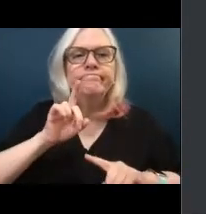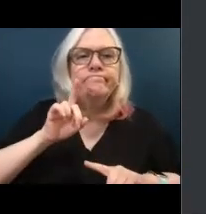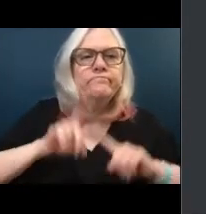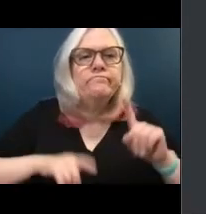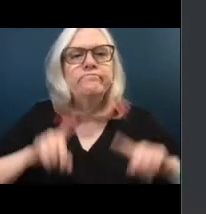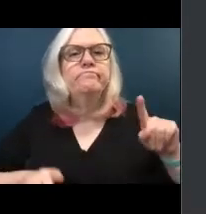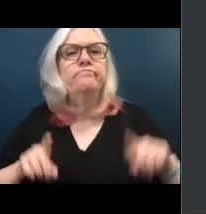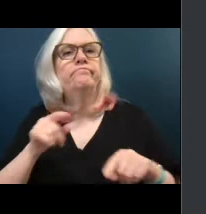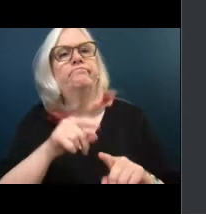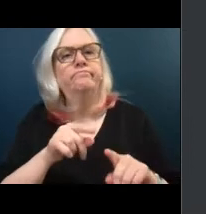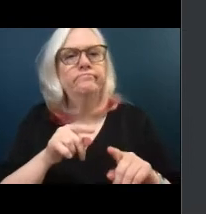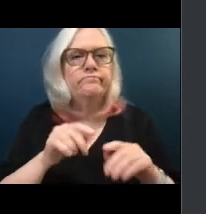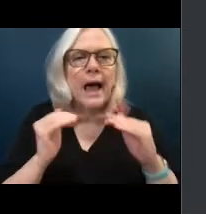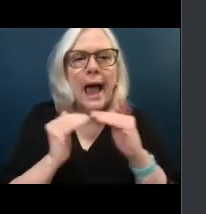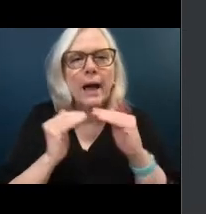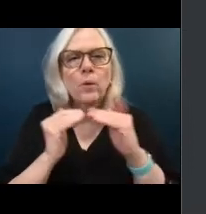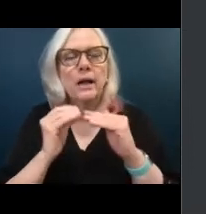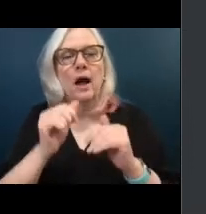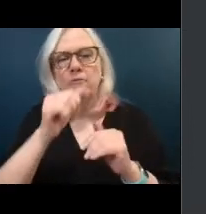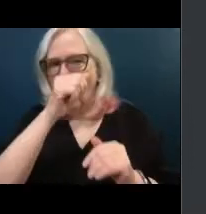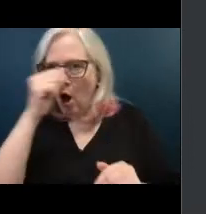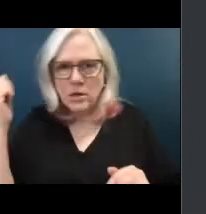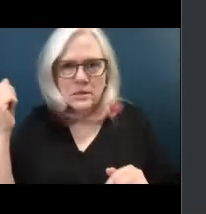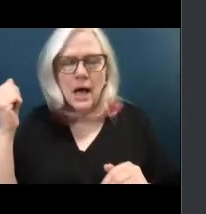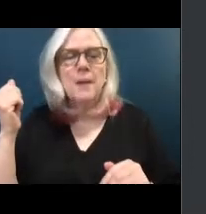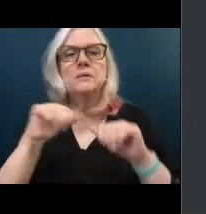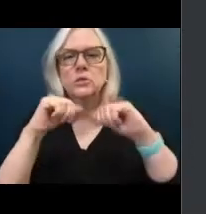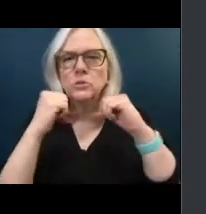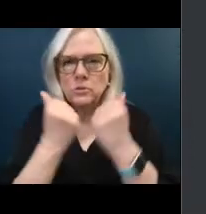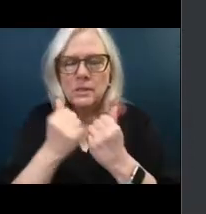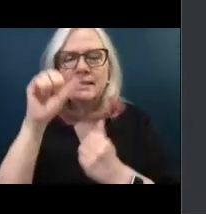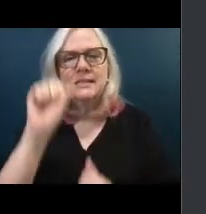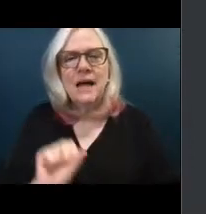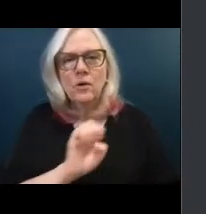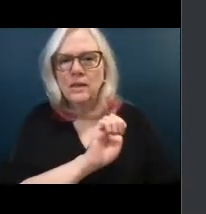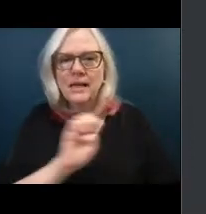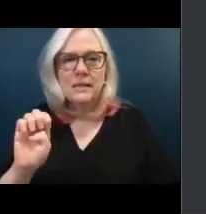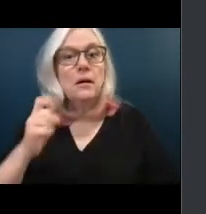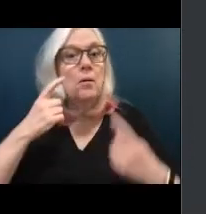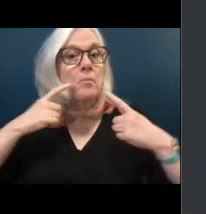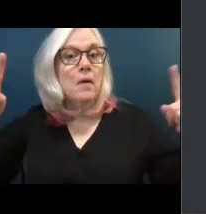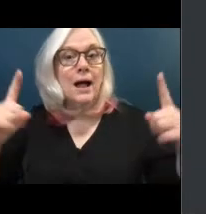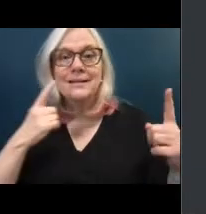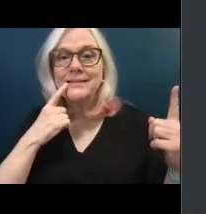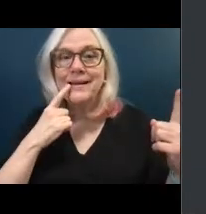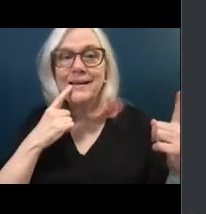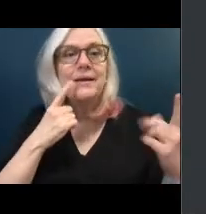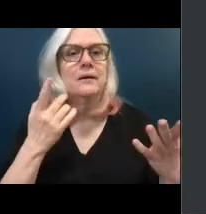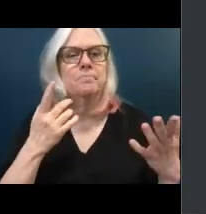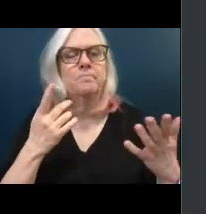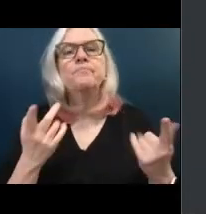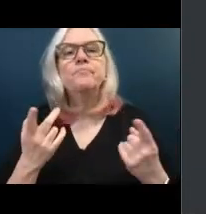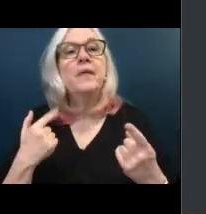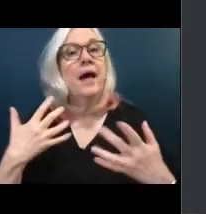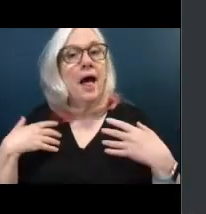Alzheimer's Association Southeast Florida Chapter. The proclamation reads as follows. Whereas the health